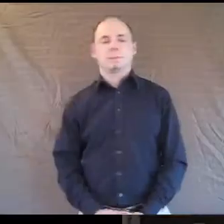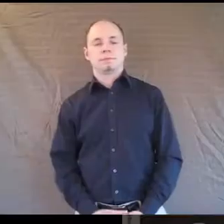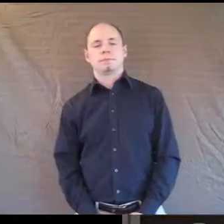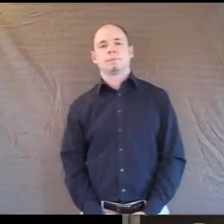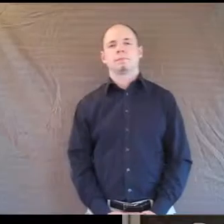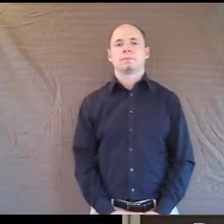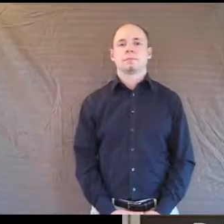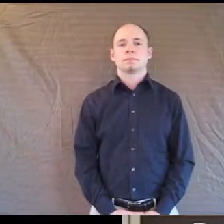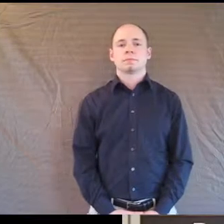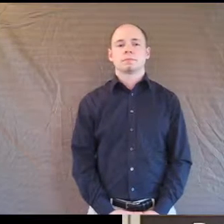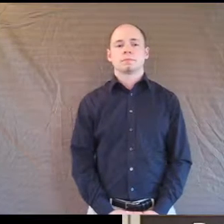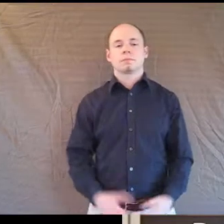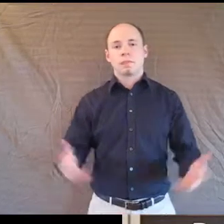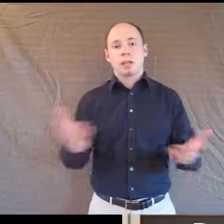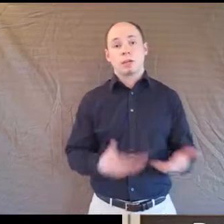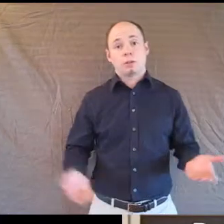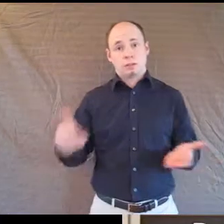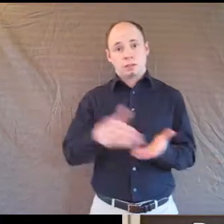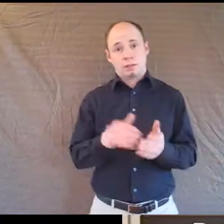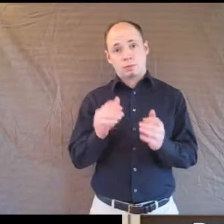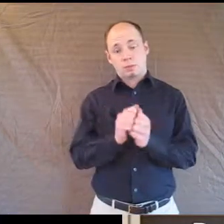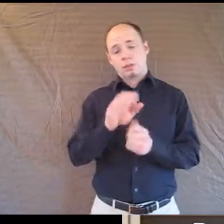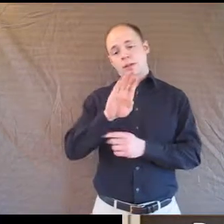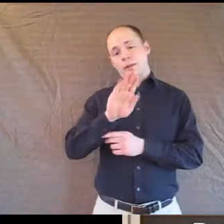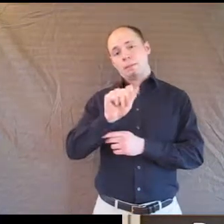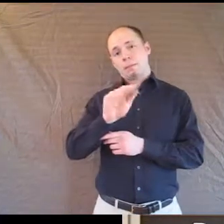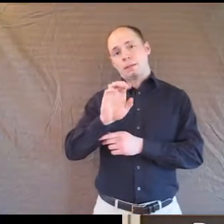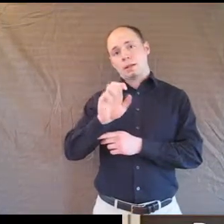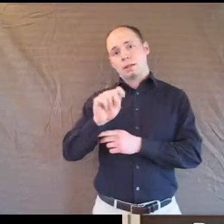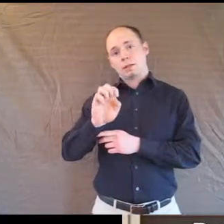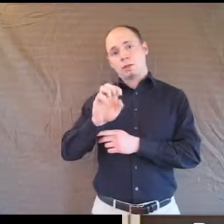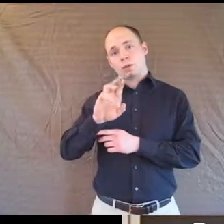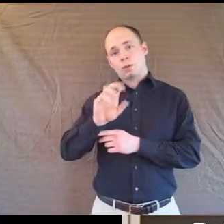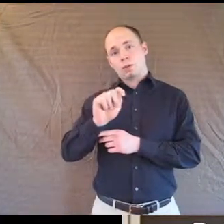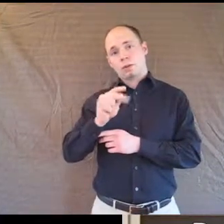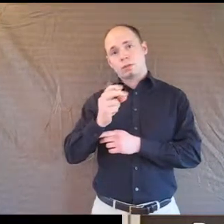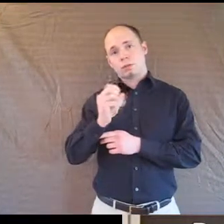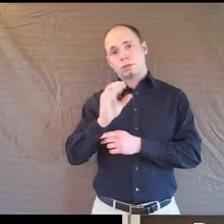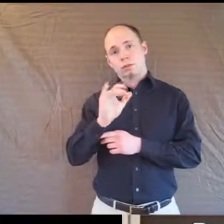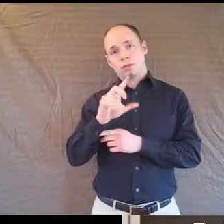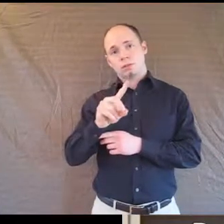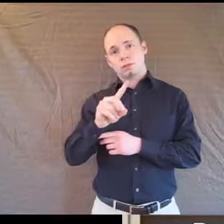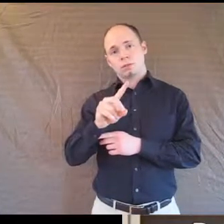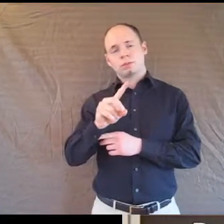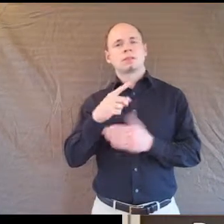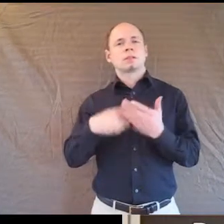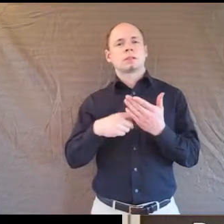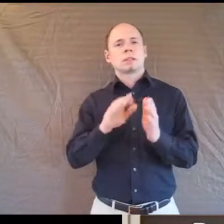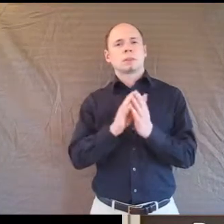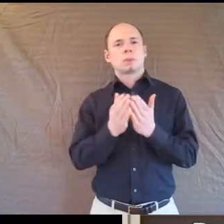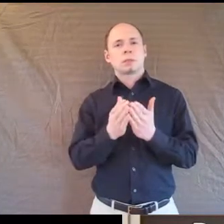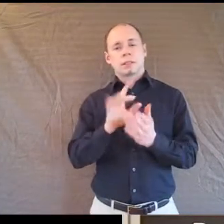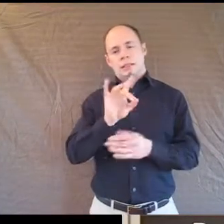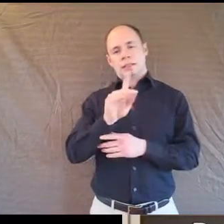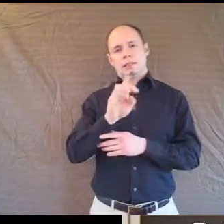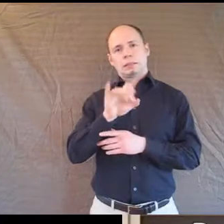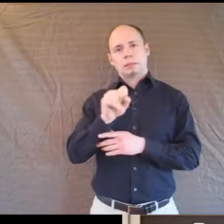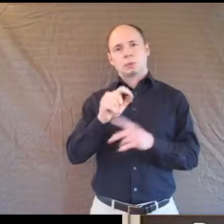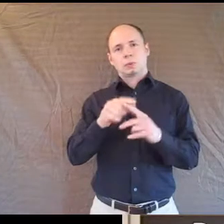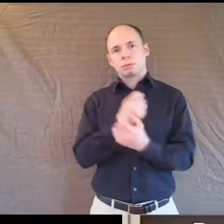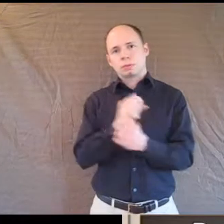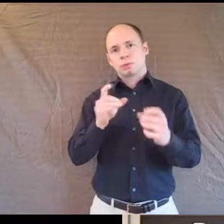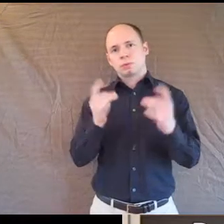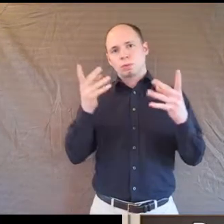We're talking again with Babette Rothschild about the book, Eight Keys to Safe Trauma Recovery. And in particular, Babette,